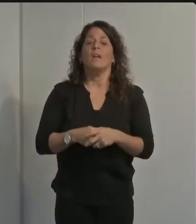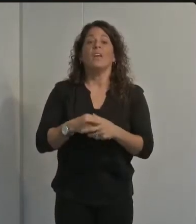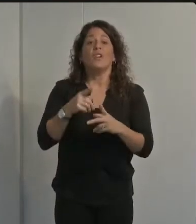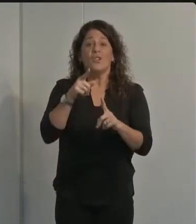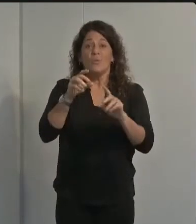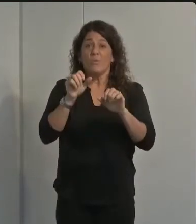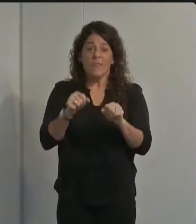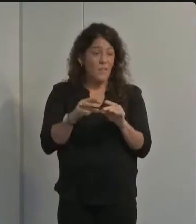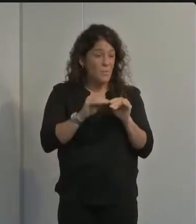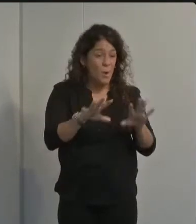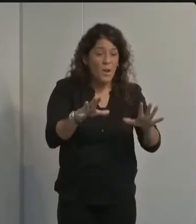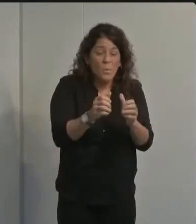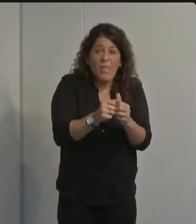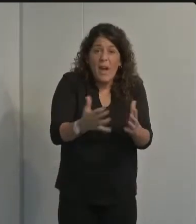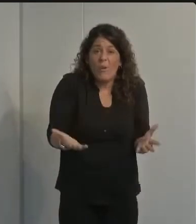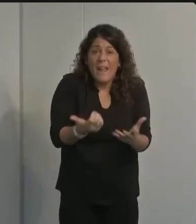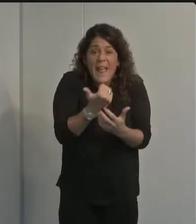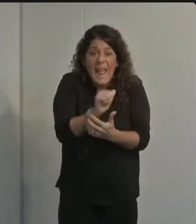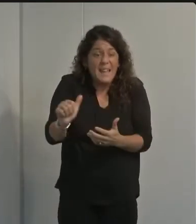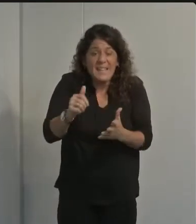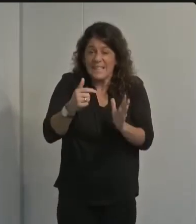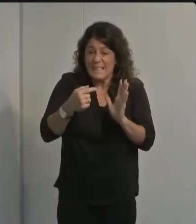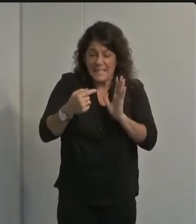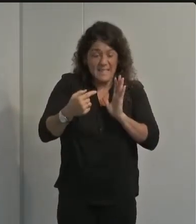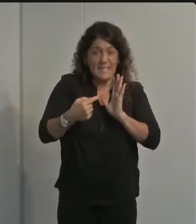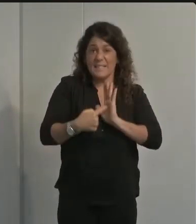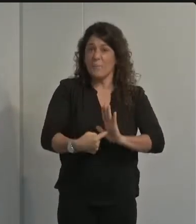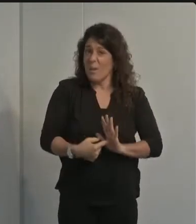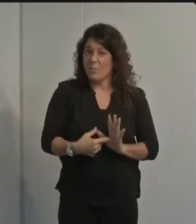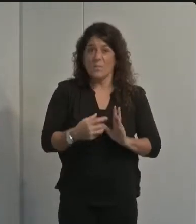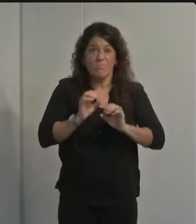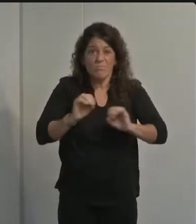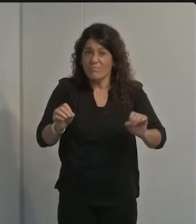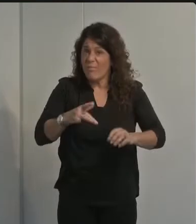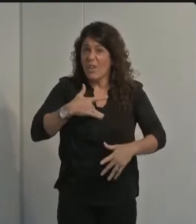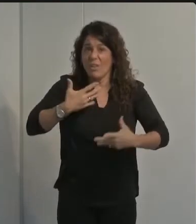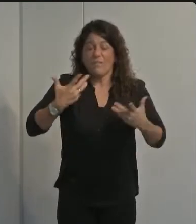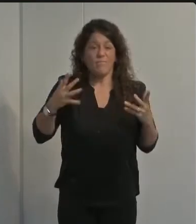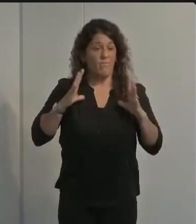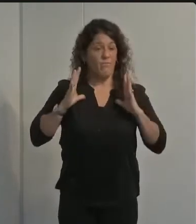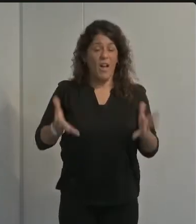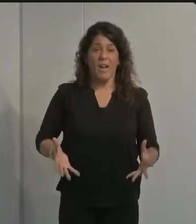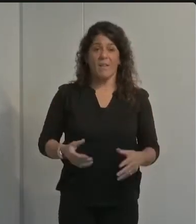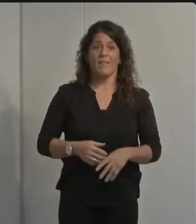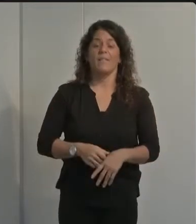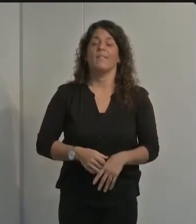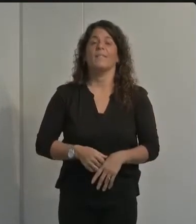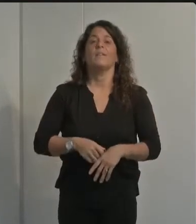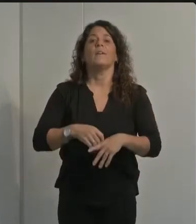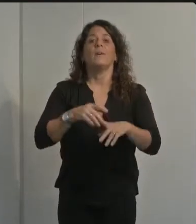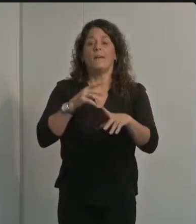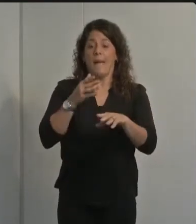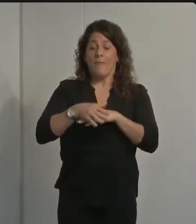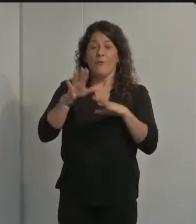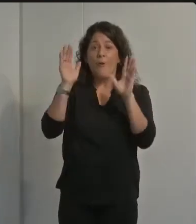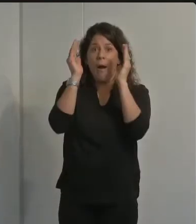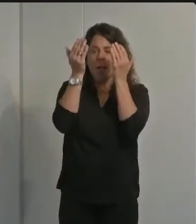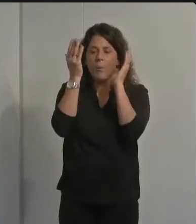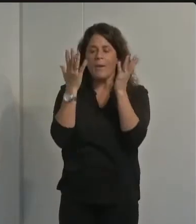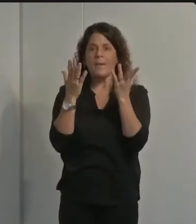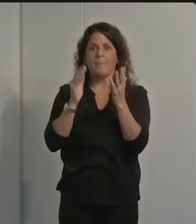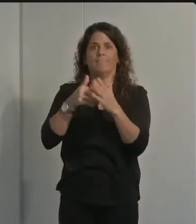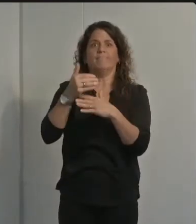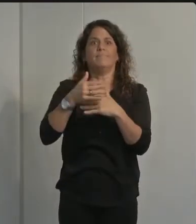symptoms at all this weekend is the beginning of the holiday season that will quickly accelerate toward thanksgiving which is perhaps